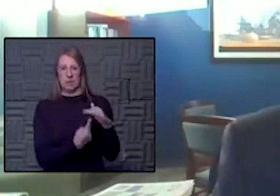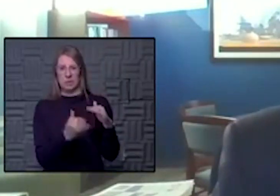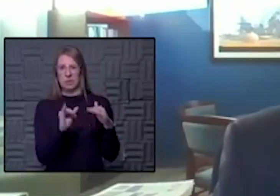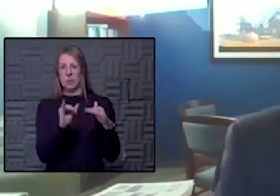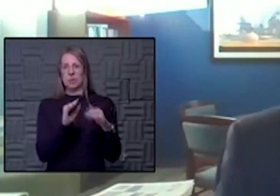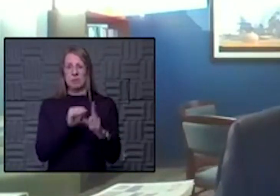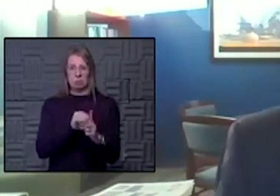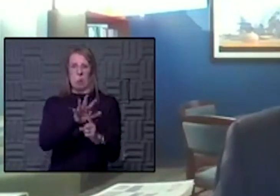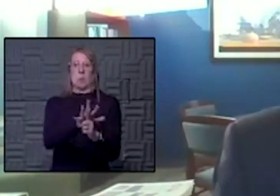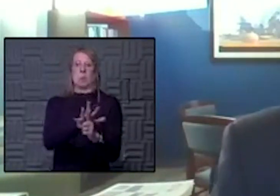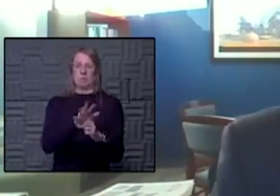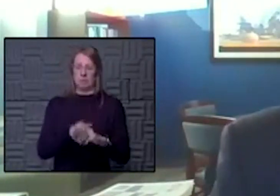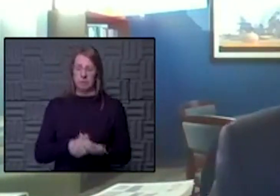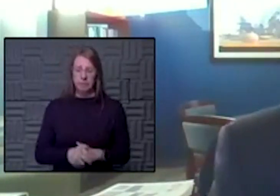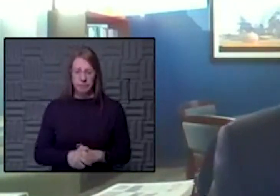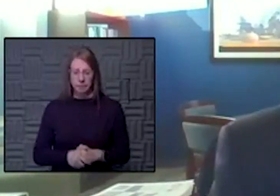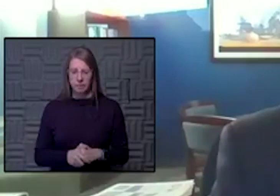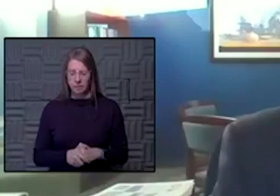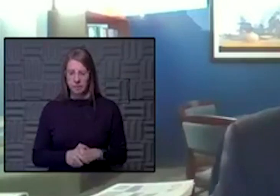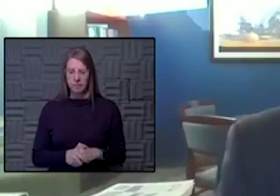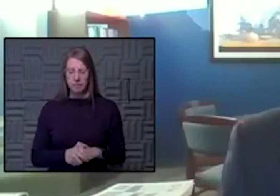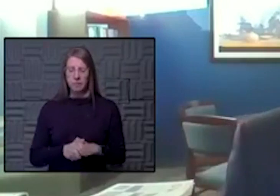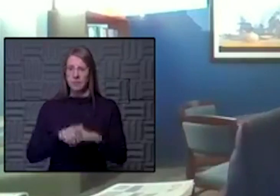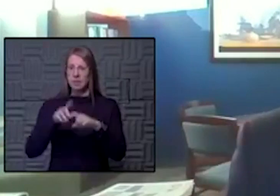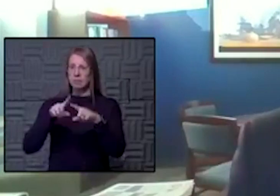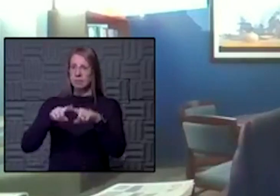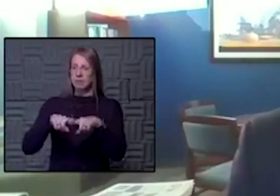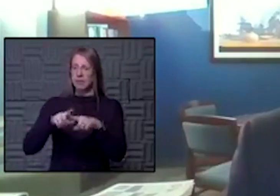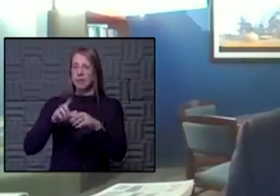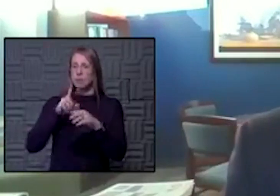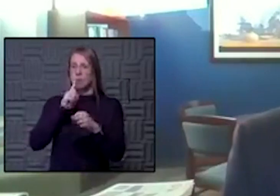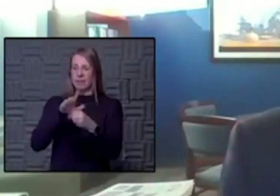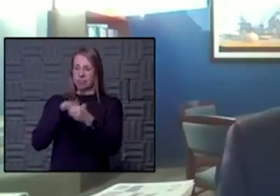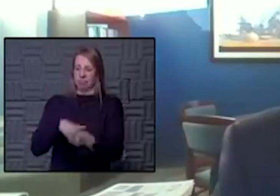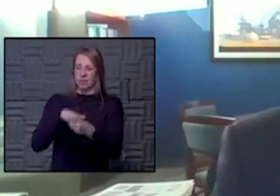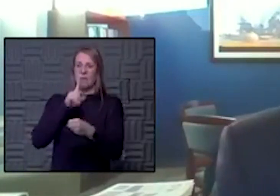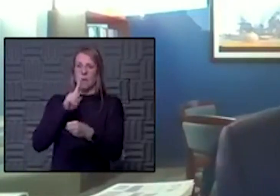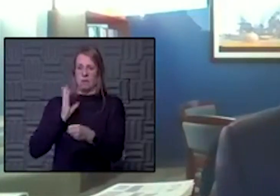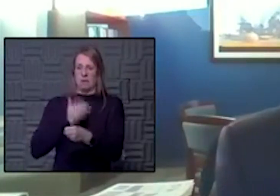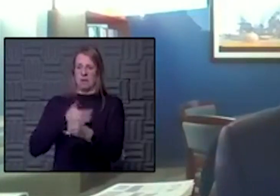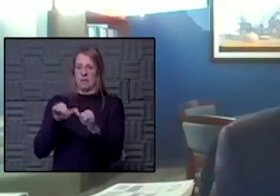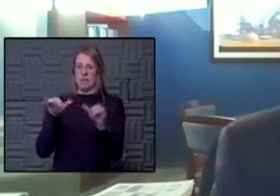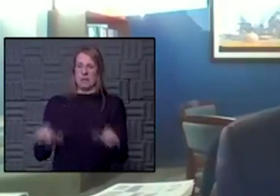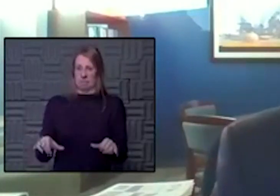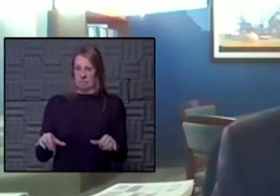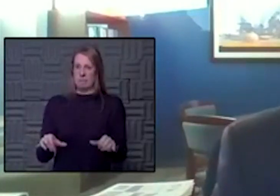And that's really put a lot of pressure on many of our rural systems across the state as well.